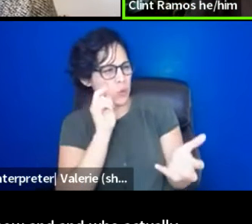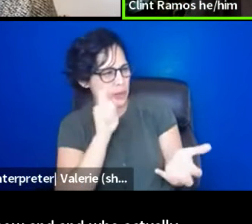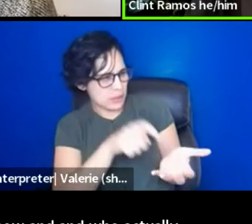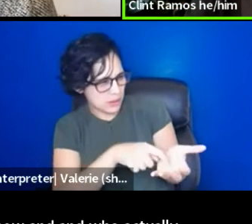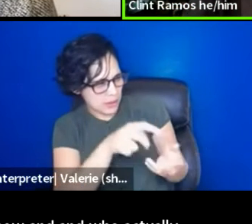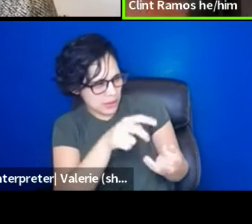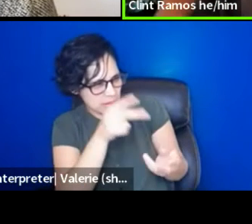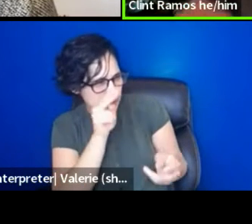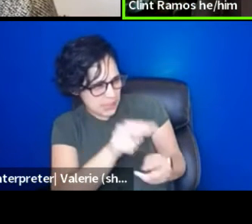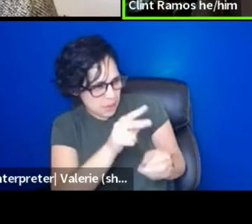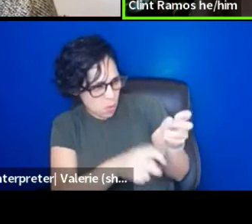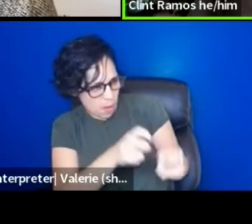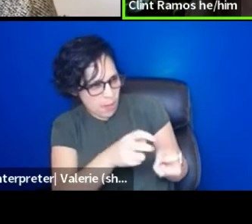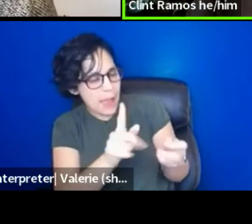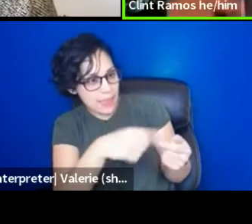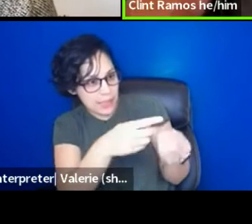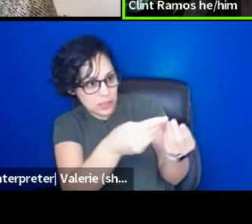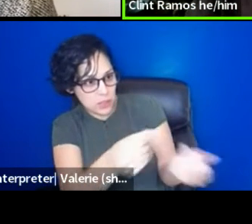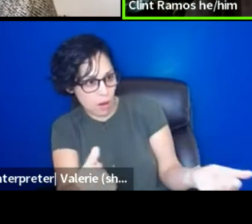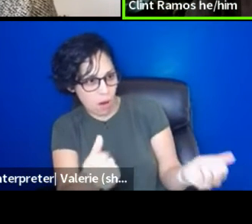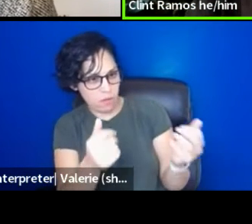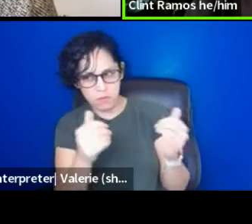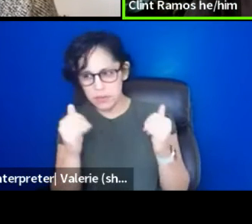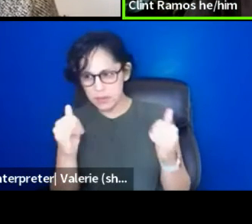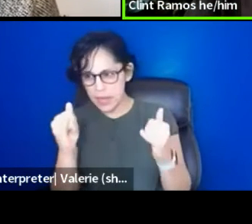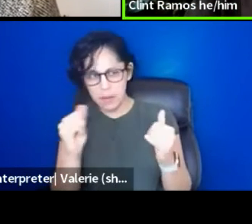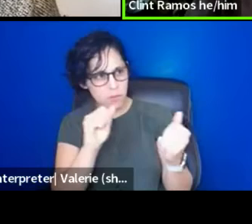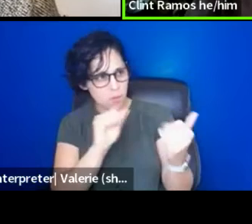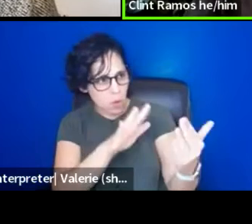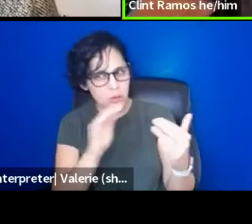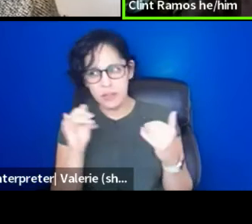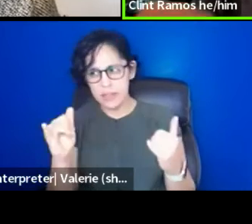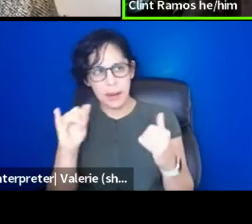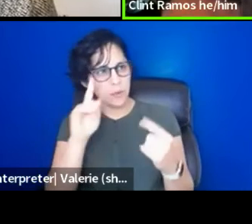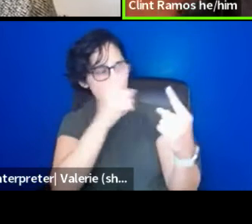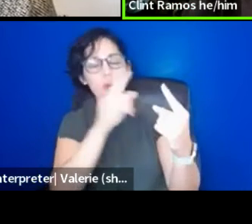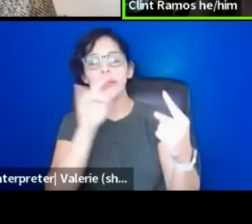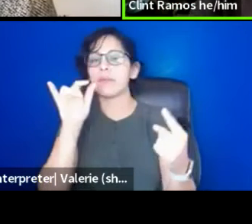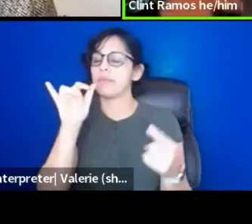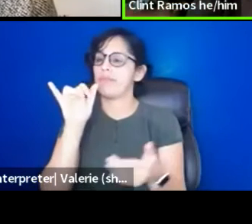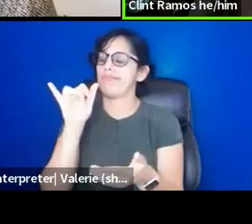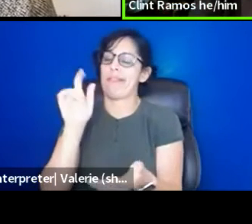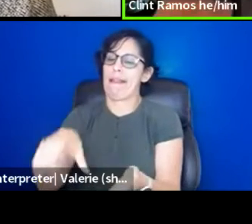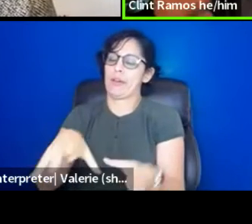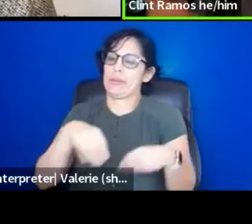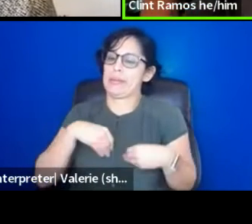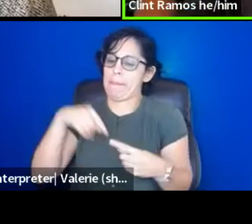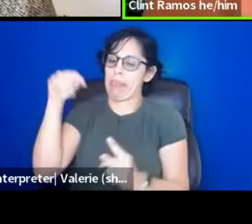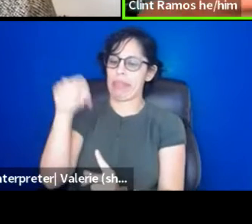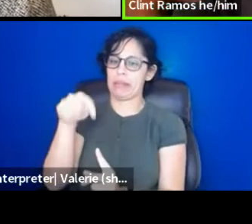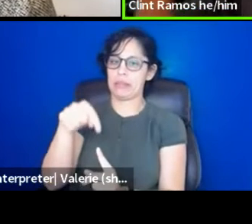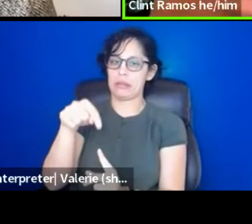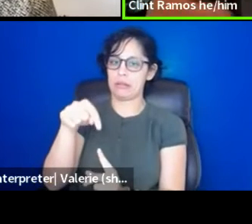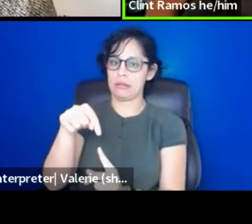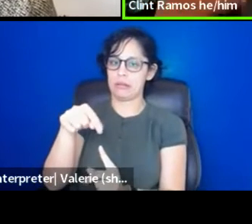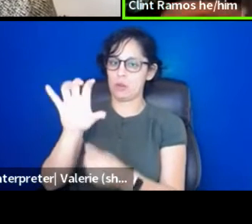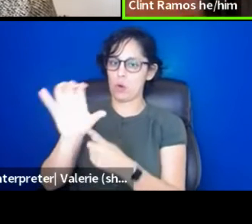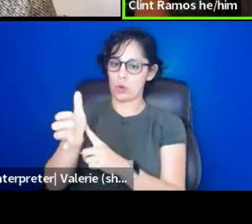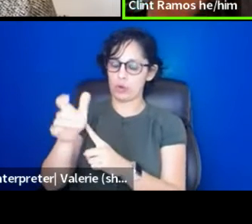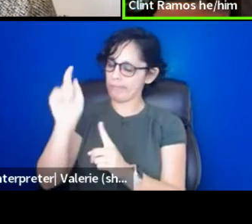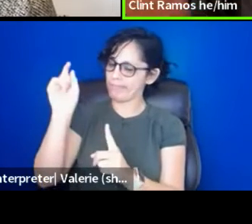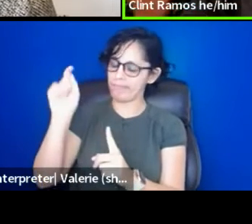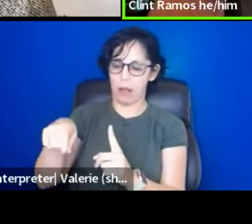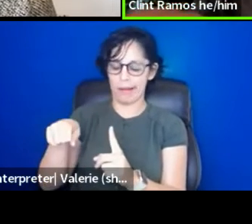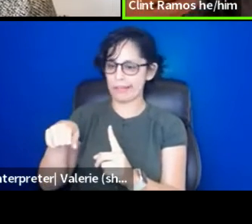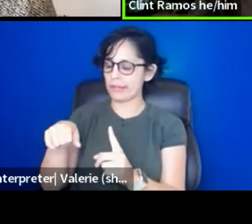want to solve problems, then that's the price I have to pay, right? This is the price for community. And I think that's the thing that I, that